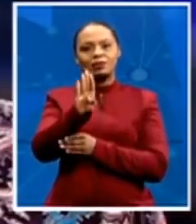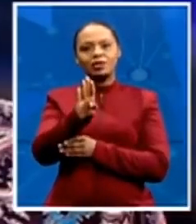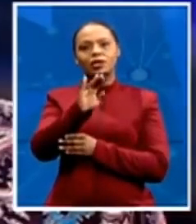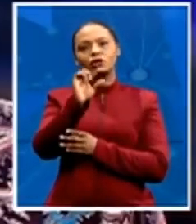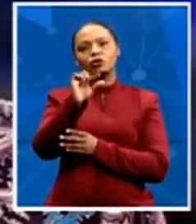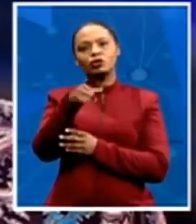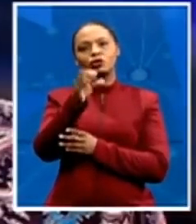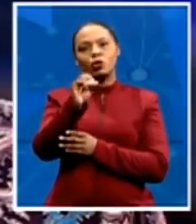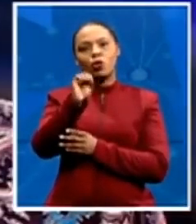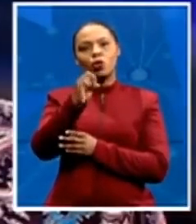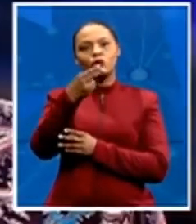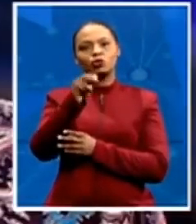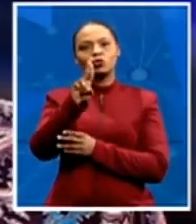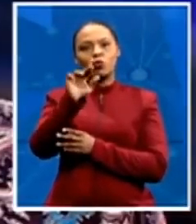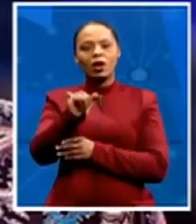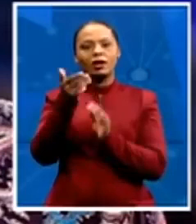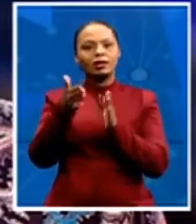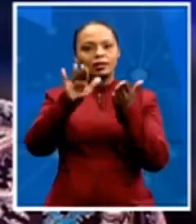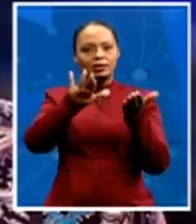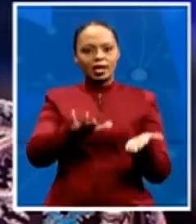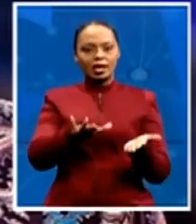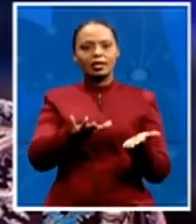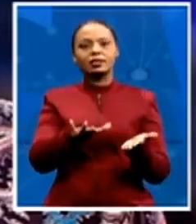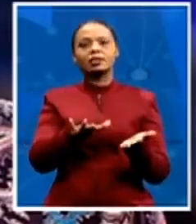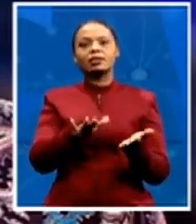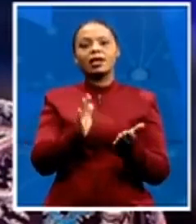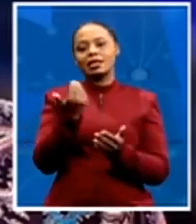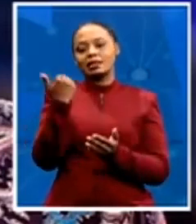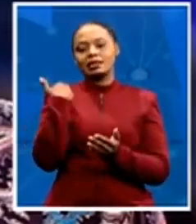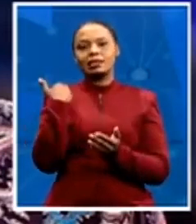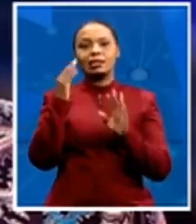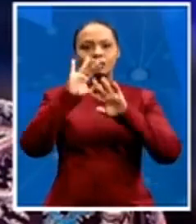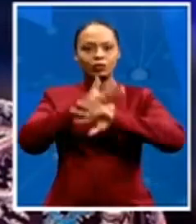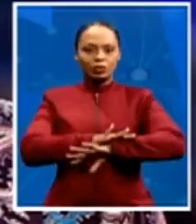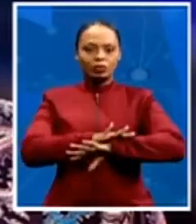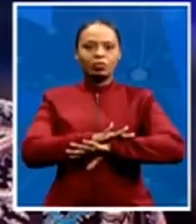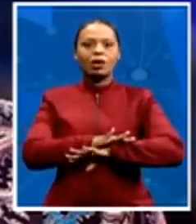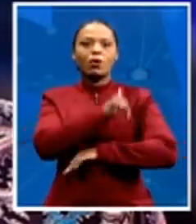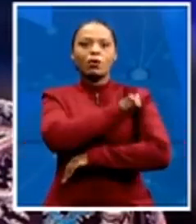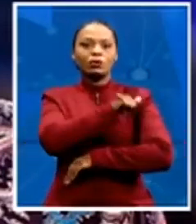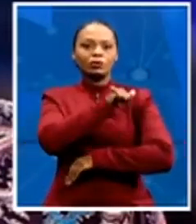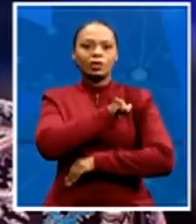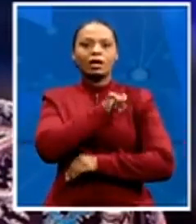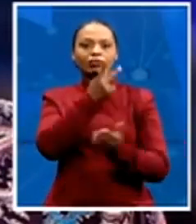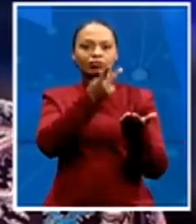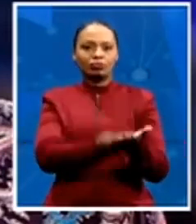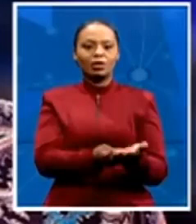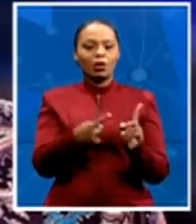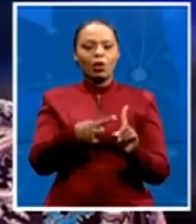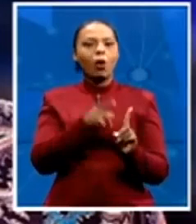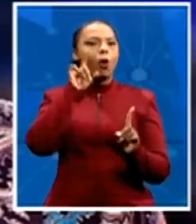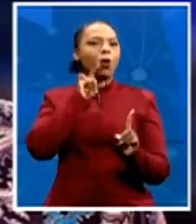preacher died last night at a Lagos hospital. He was 57 years old. The news of his death came